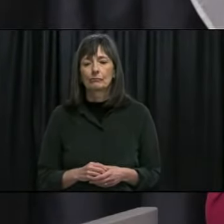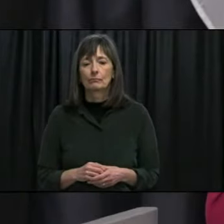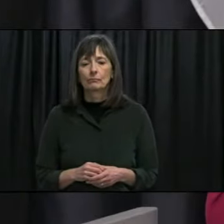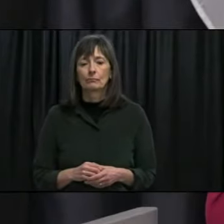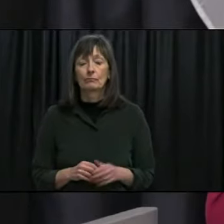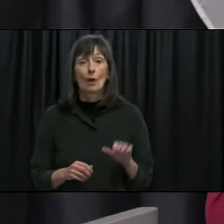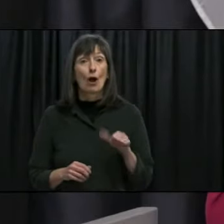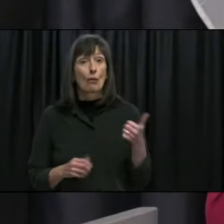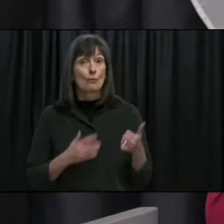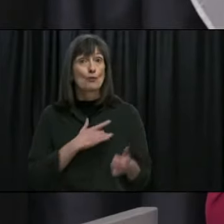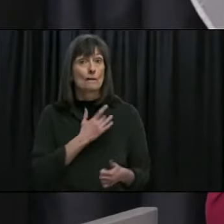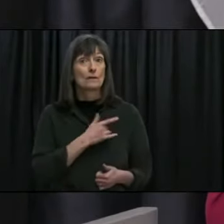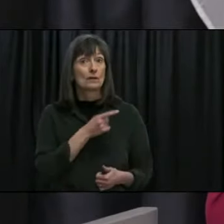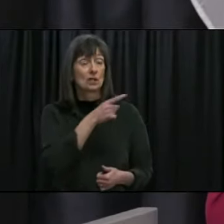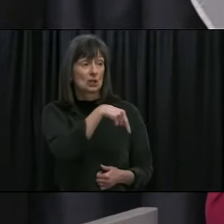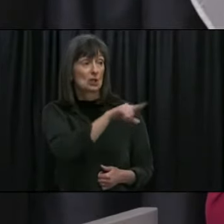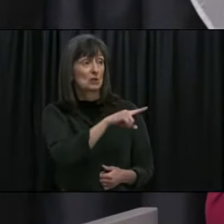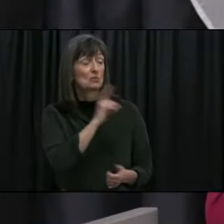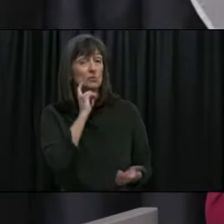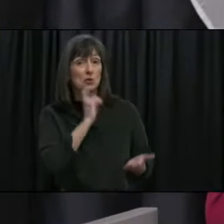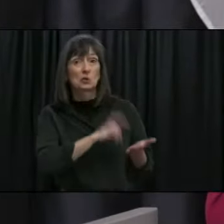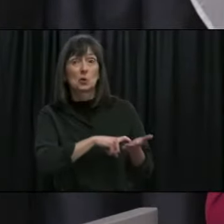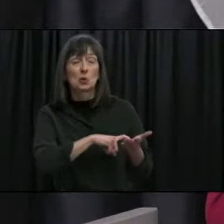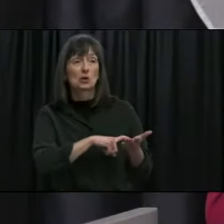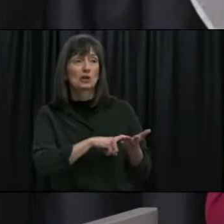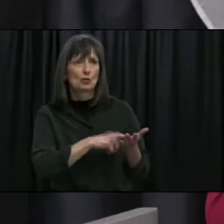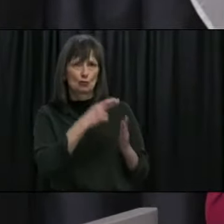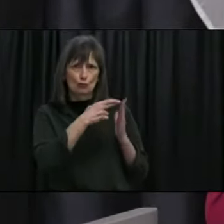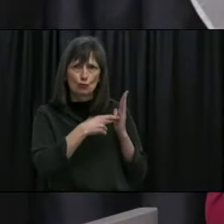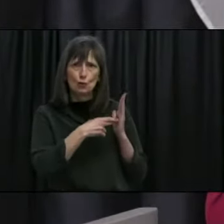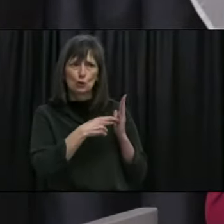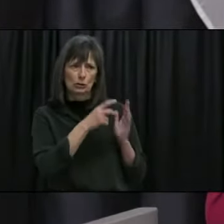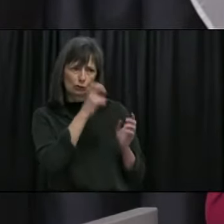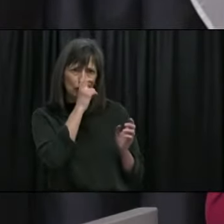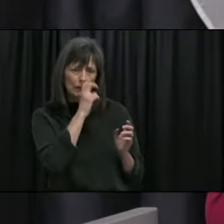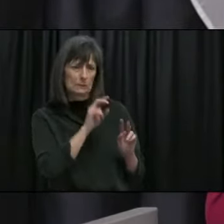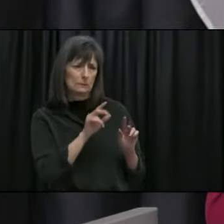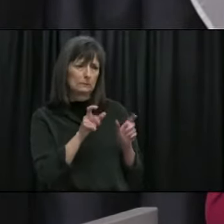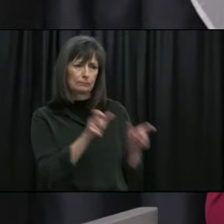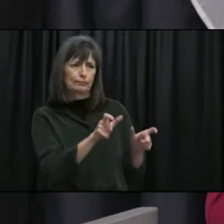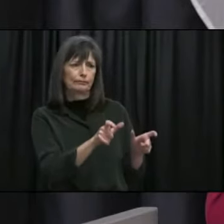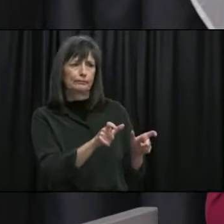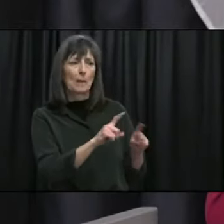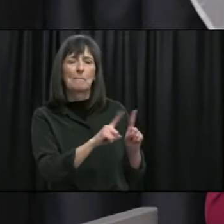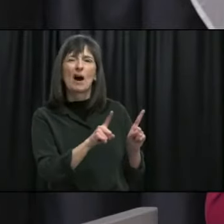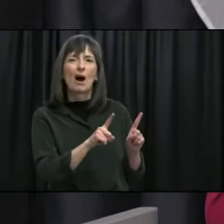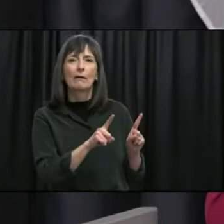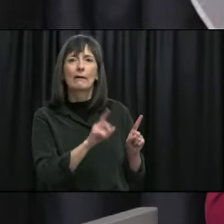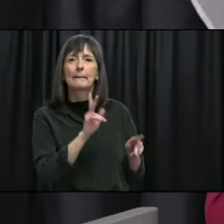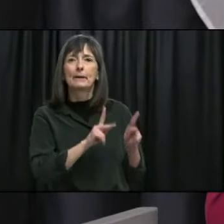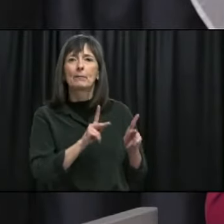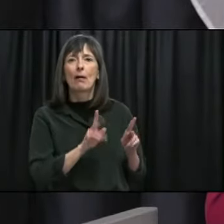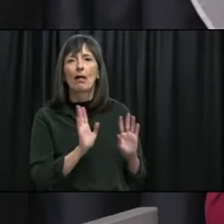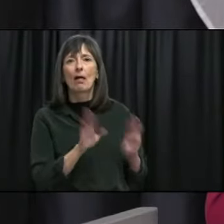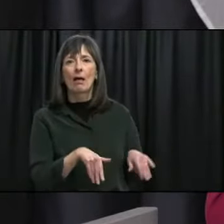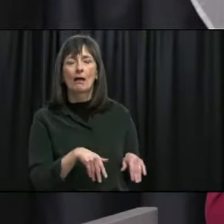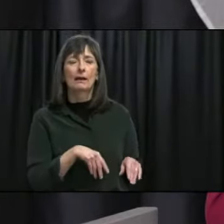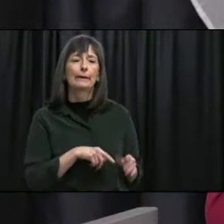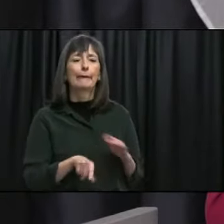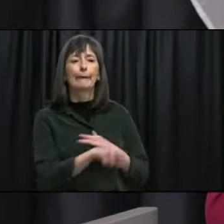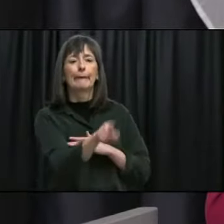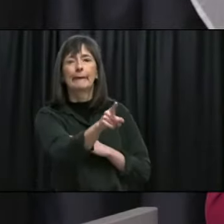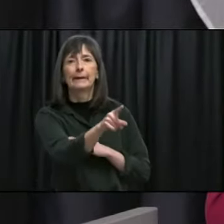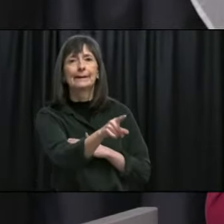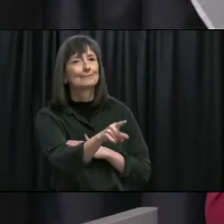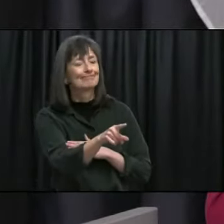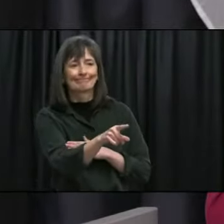even though those measures have been put in place if people aren't compliant the spread still happens so I think it's a combination of a lot of hard